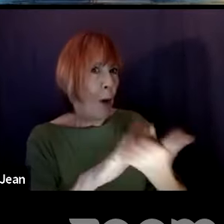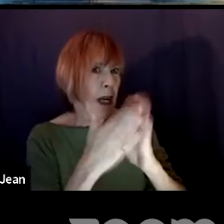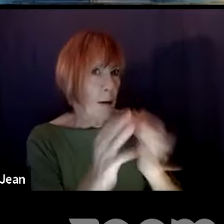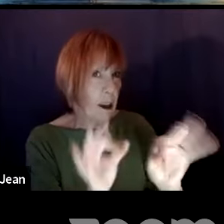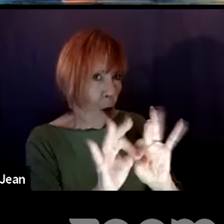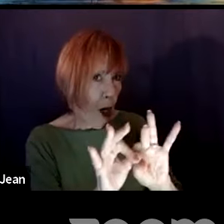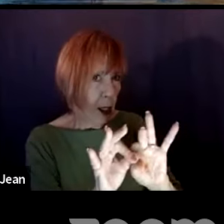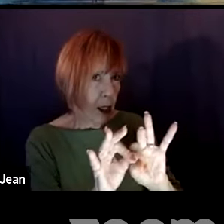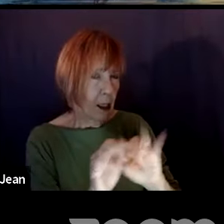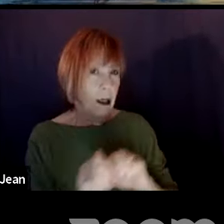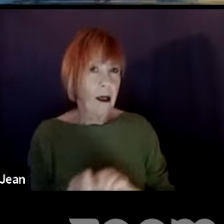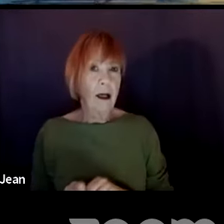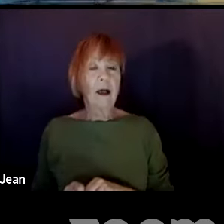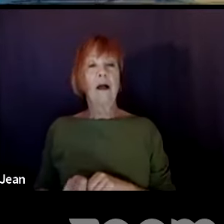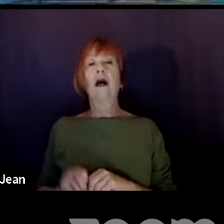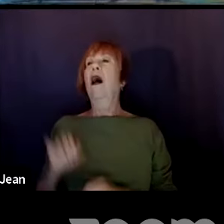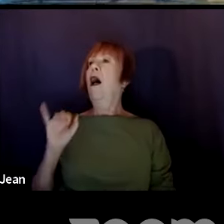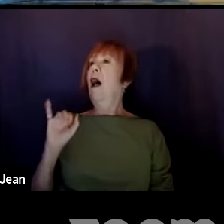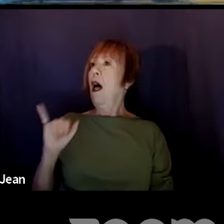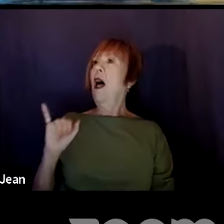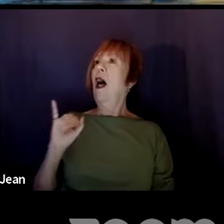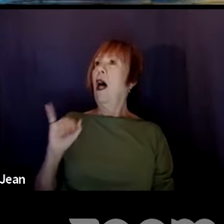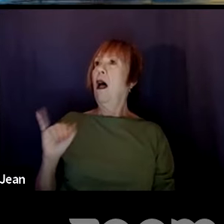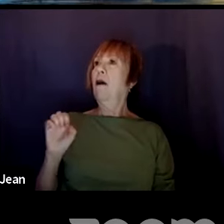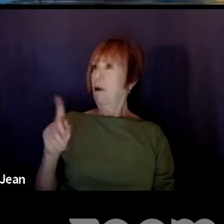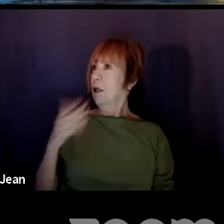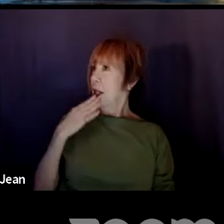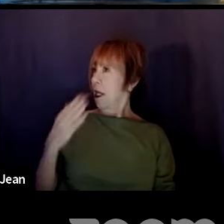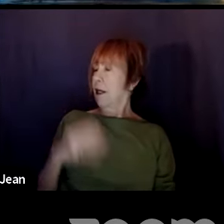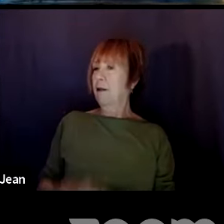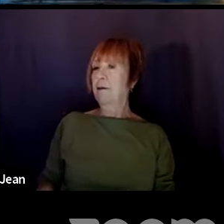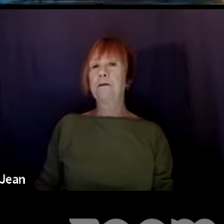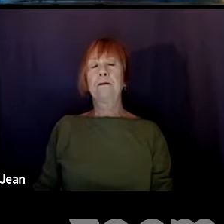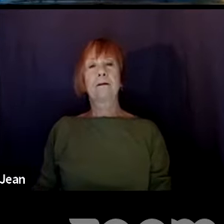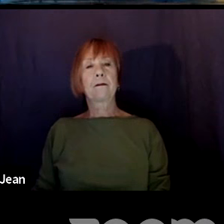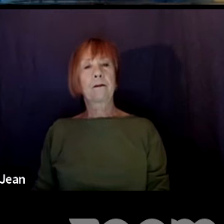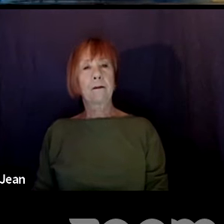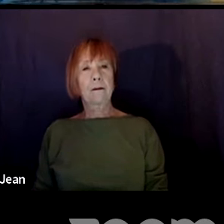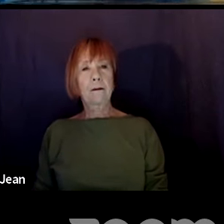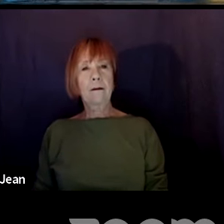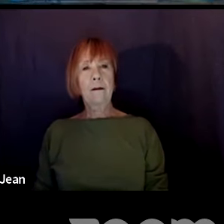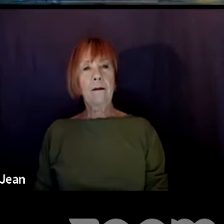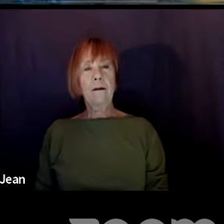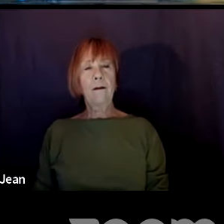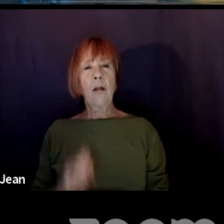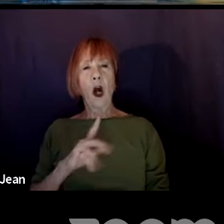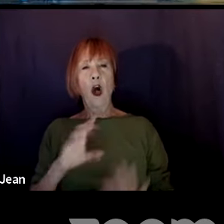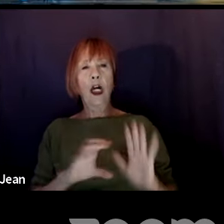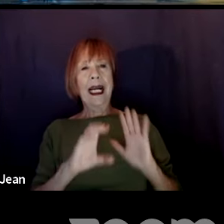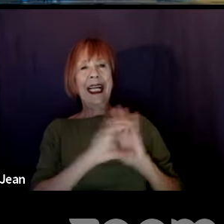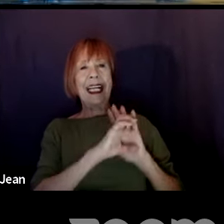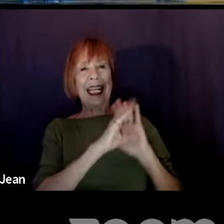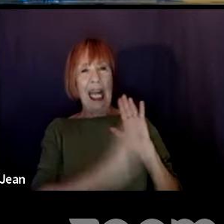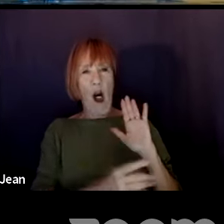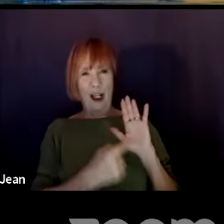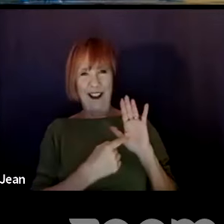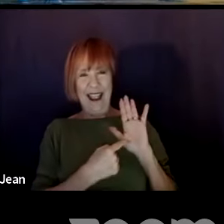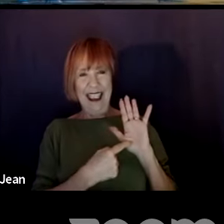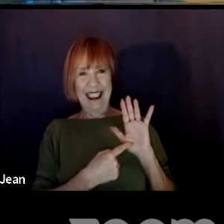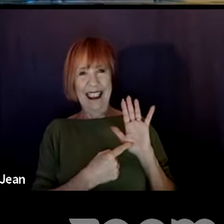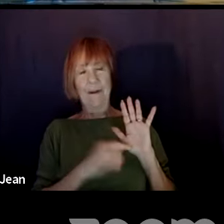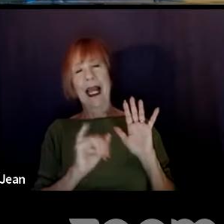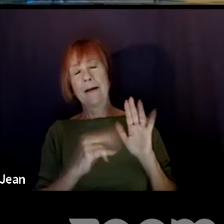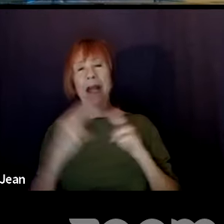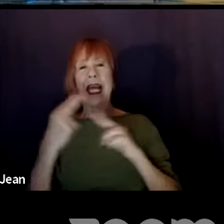it. Got it. Okay. So let's get into some character stuff. One of them is names,